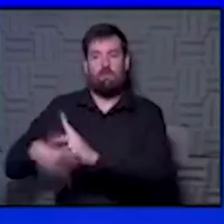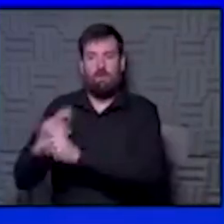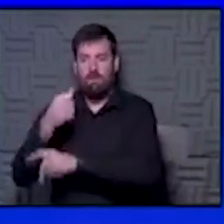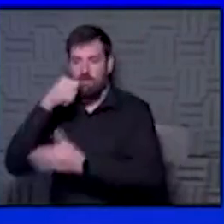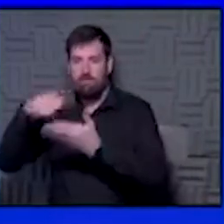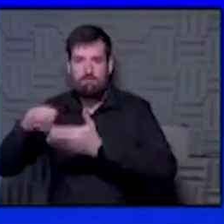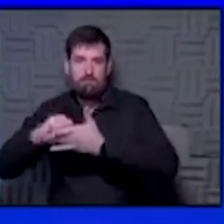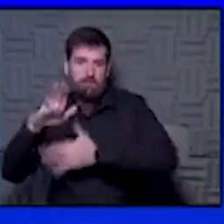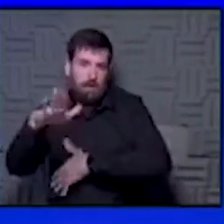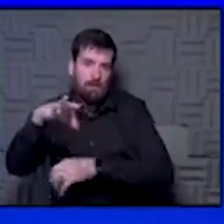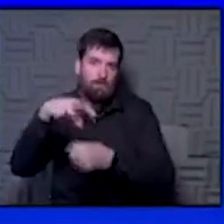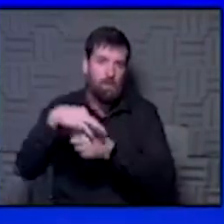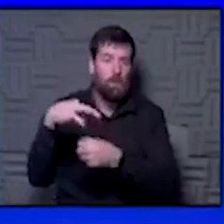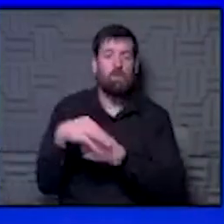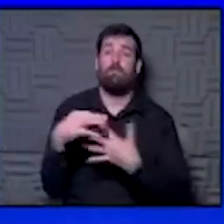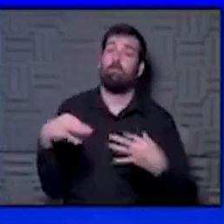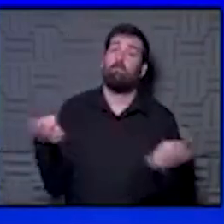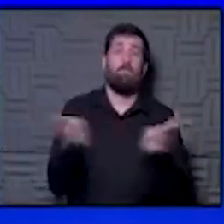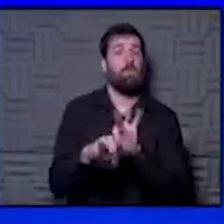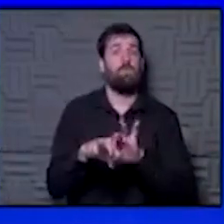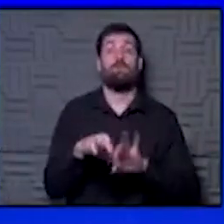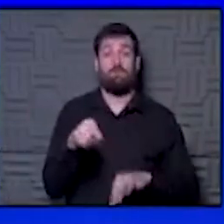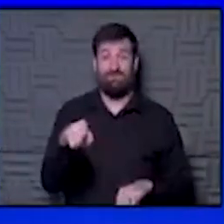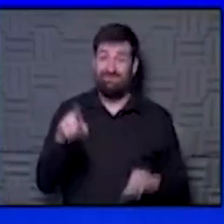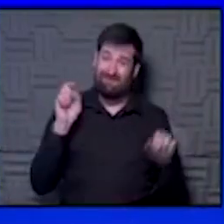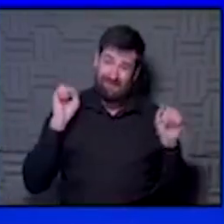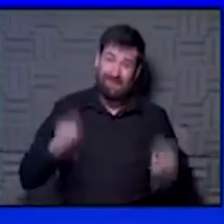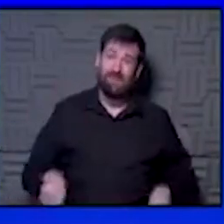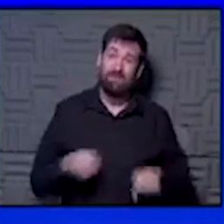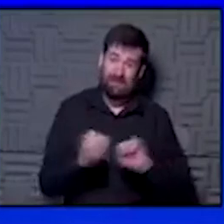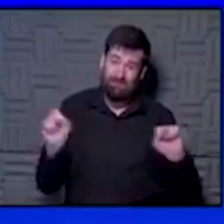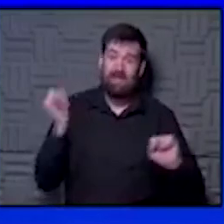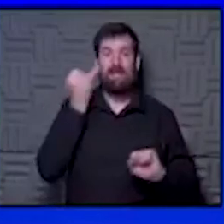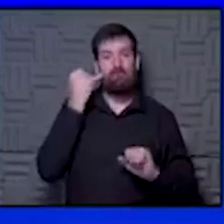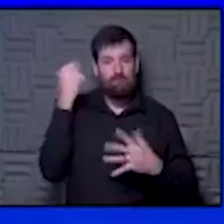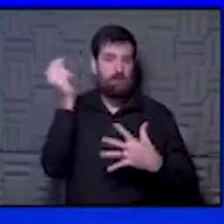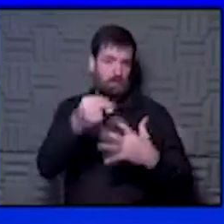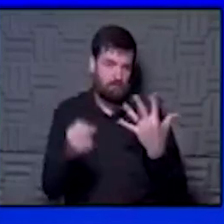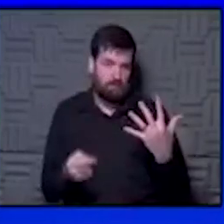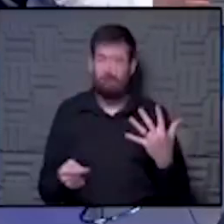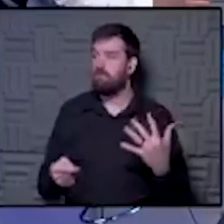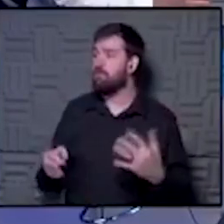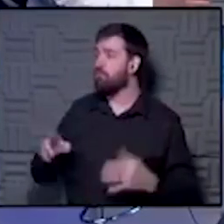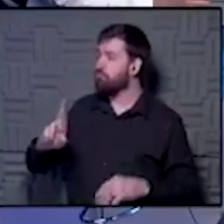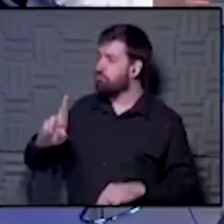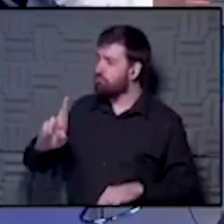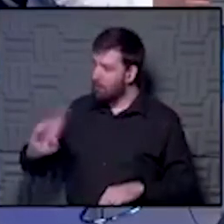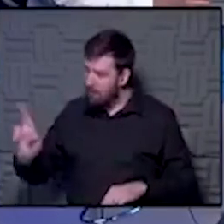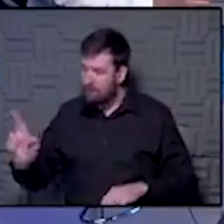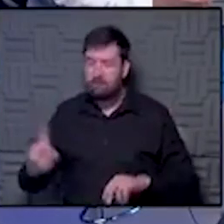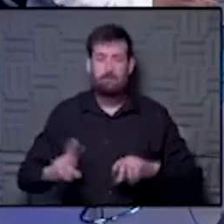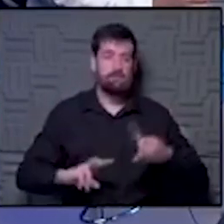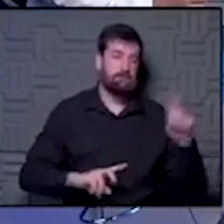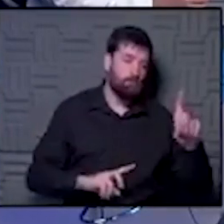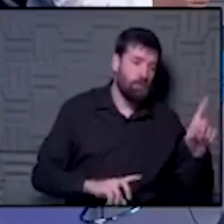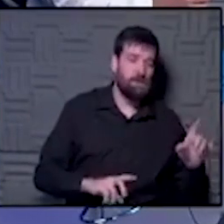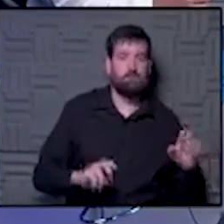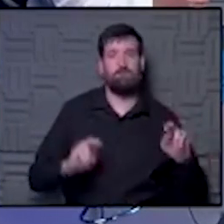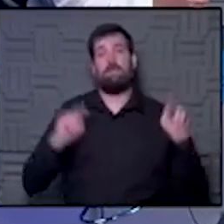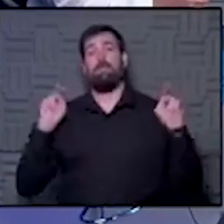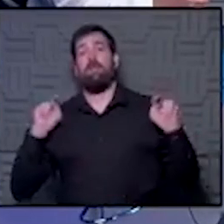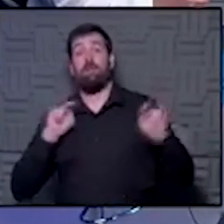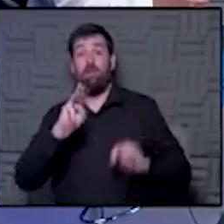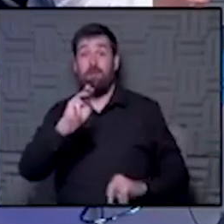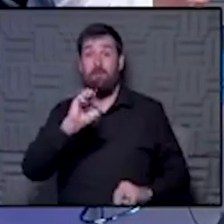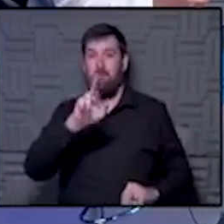-in voting and things of that nature. So it is important and you can be safe if you do those things that we're talking about. Republican, Democrat, Independent, Martian,